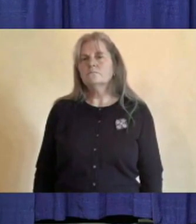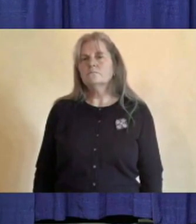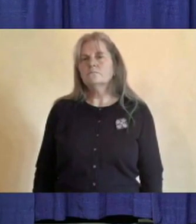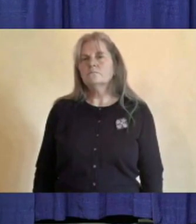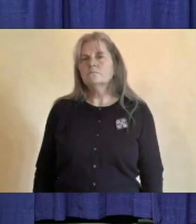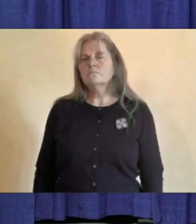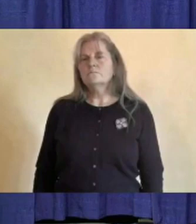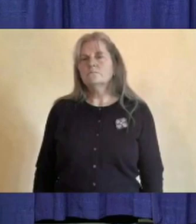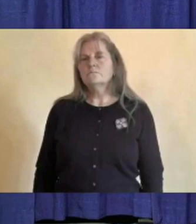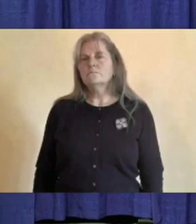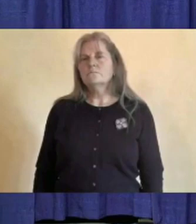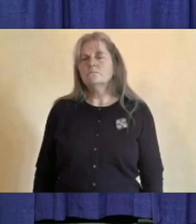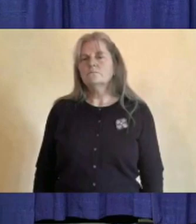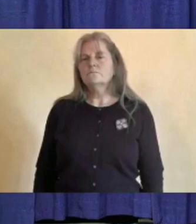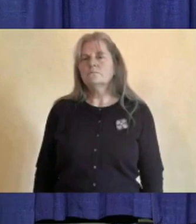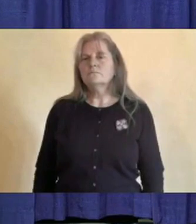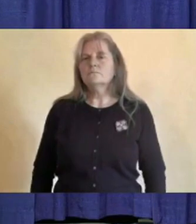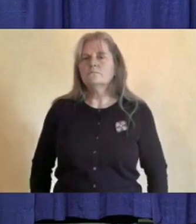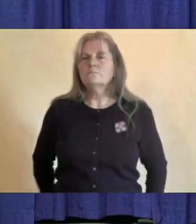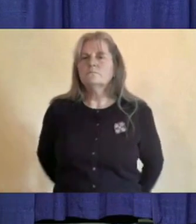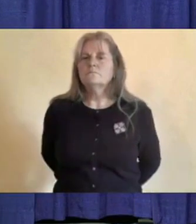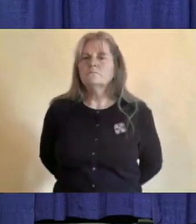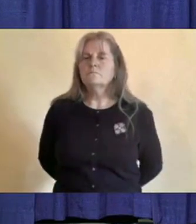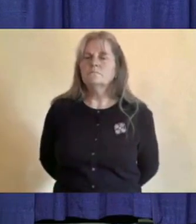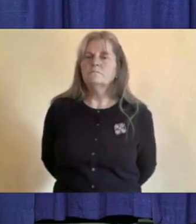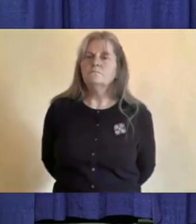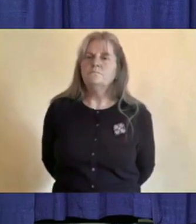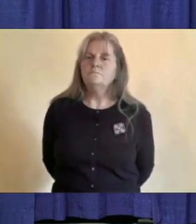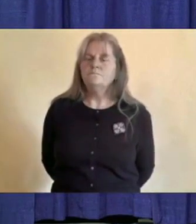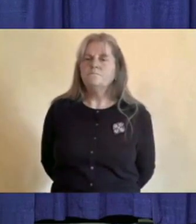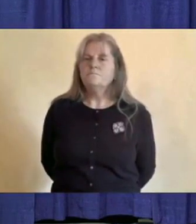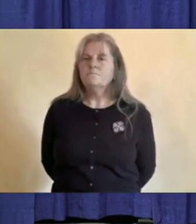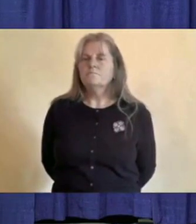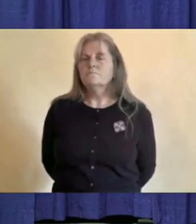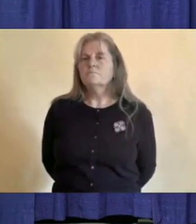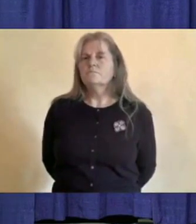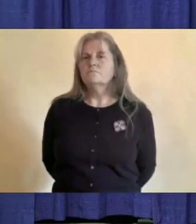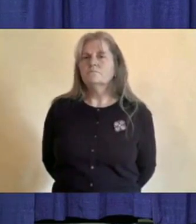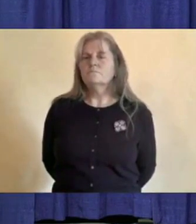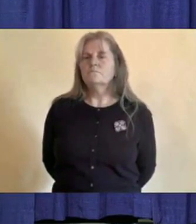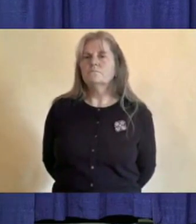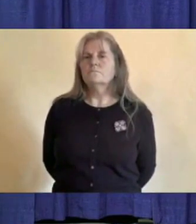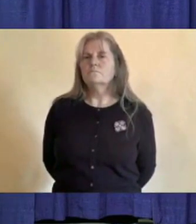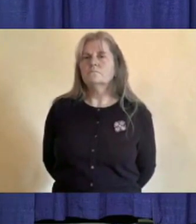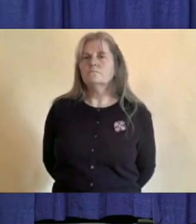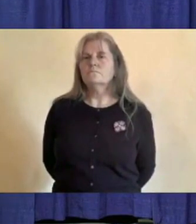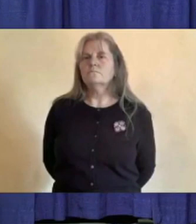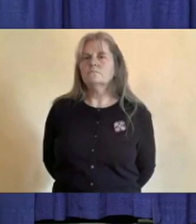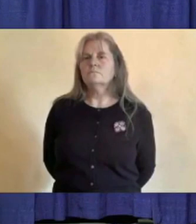prédictifs, pour COVID. Donc, ils sont plus associés avec les